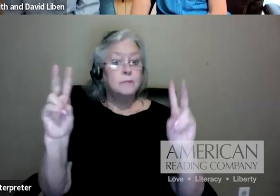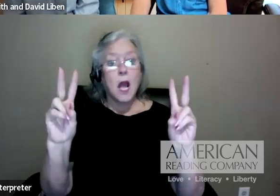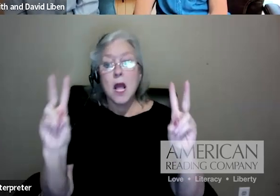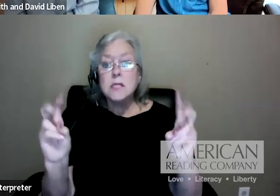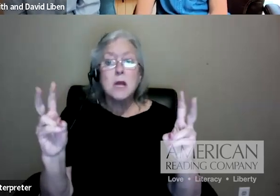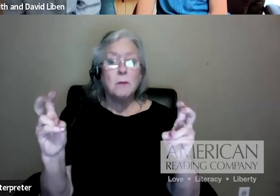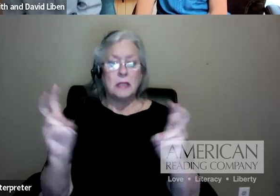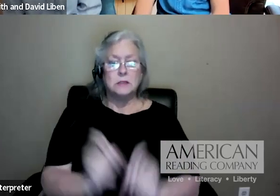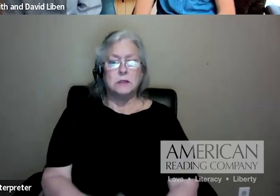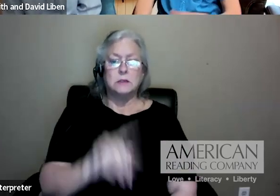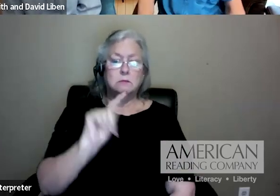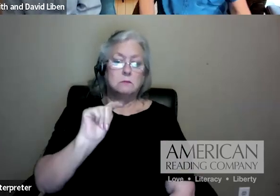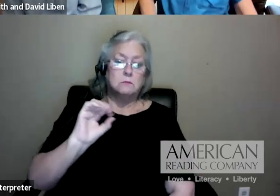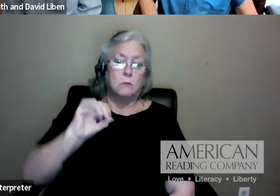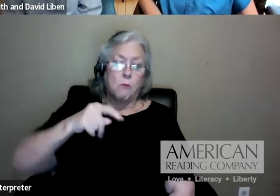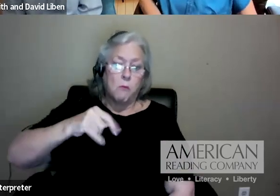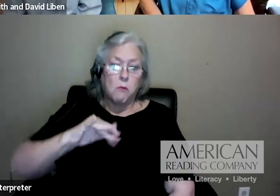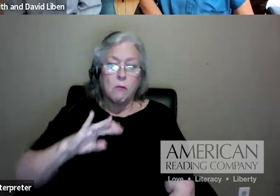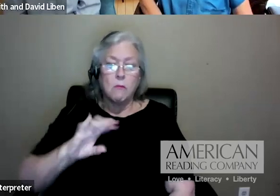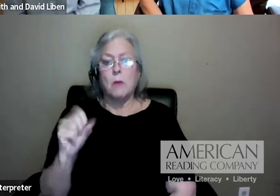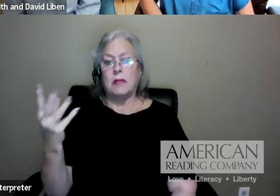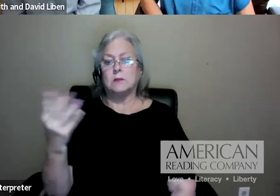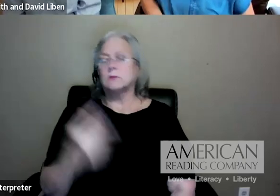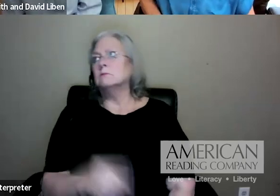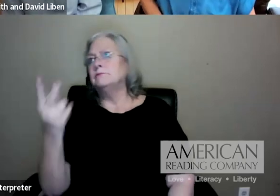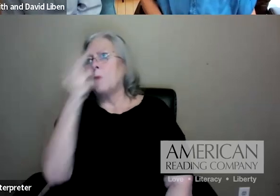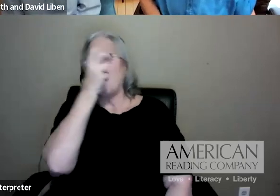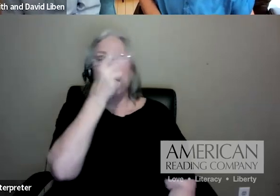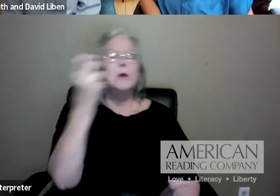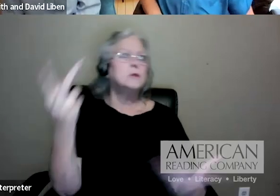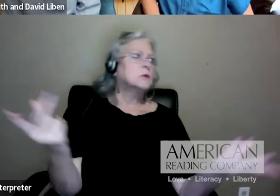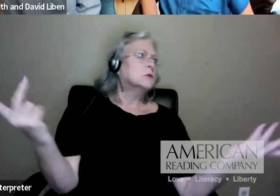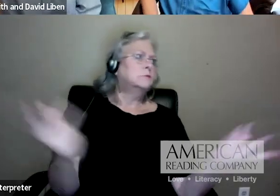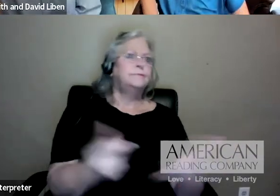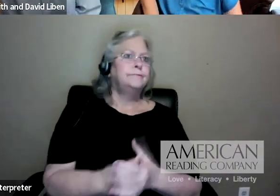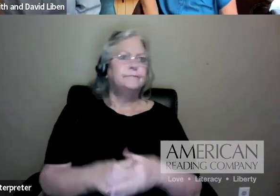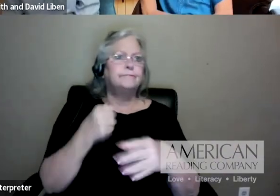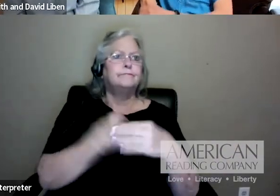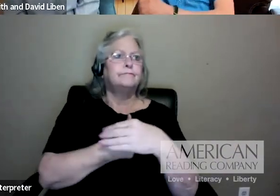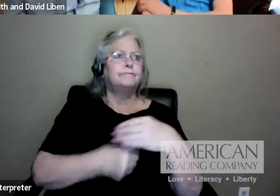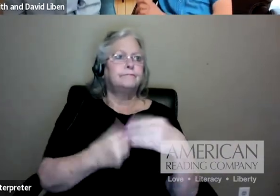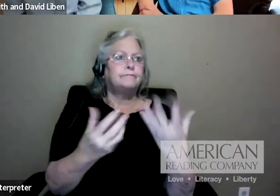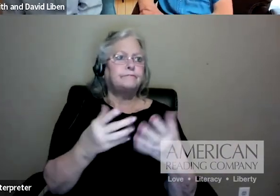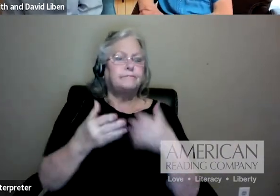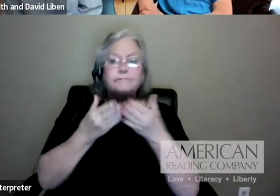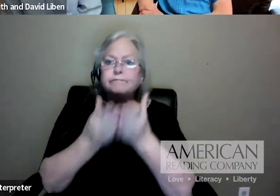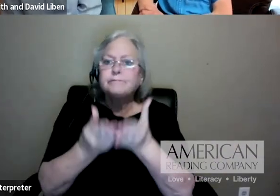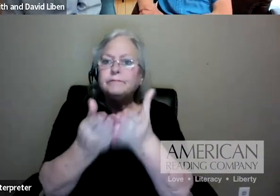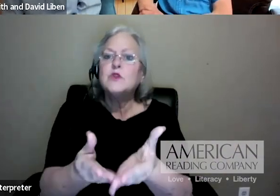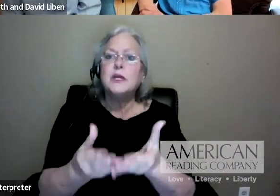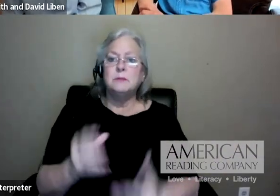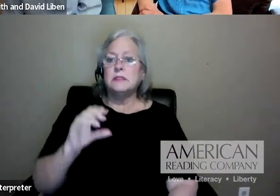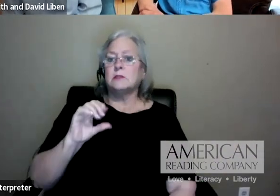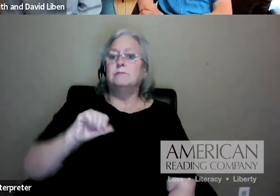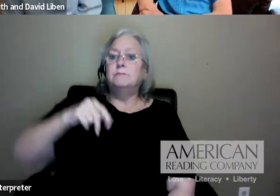knowledge. It could be about insects, invertebrates, ships, sports, really anything.